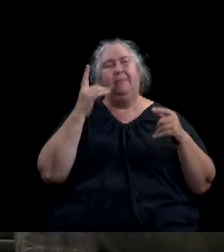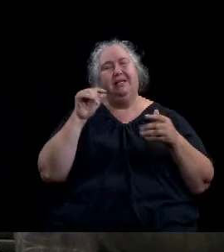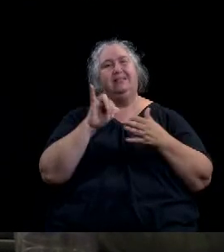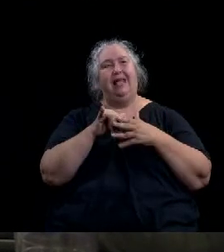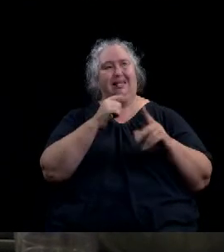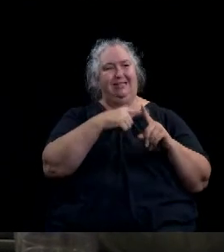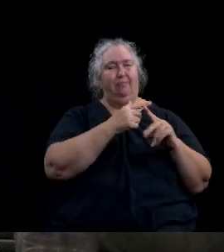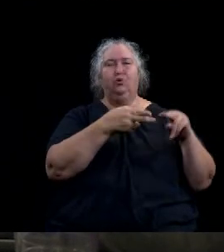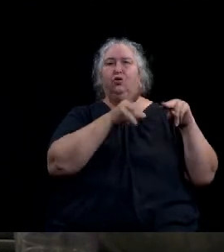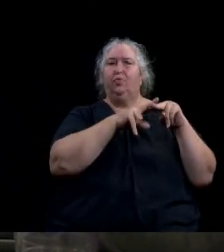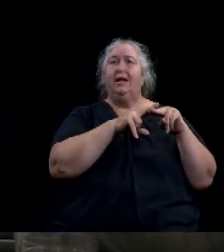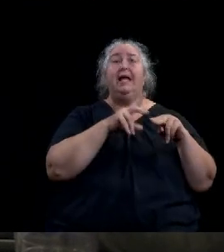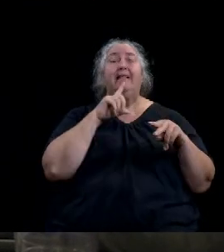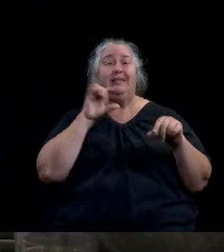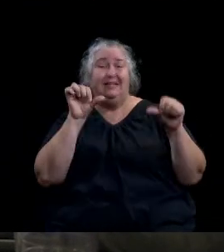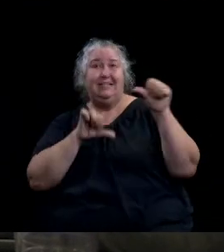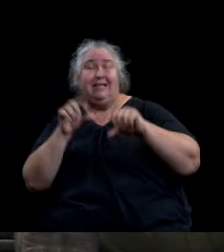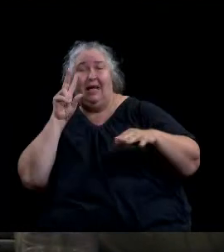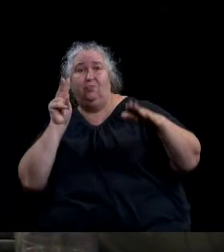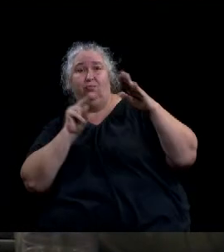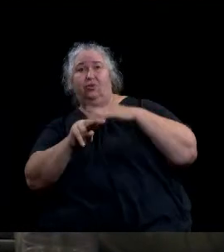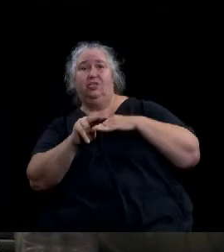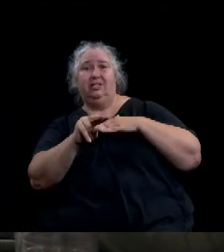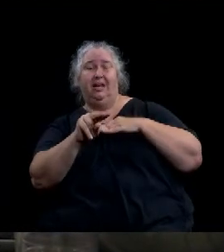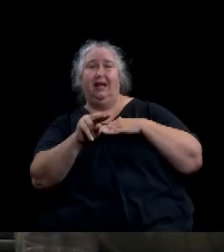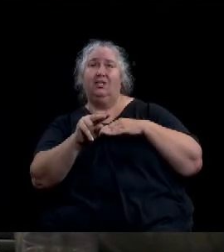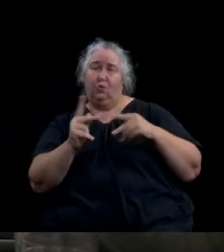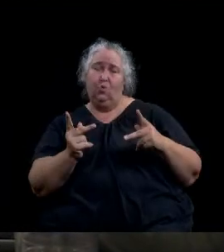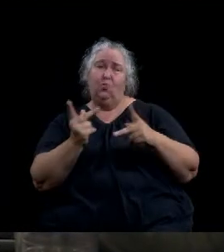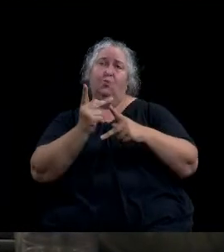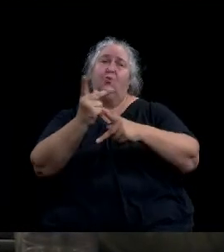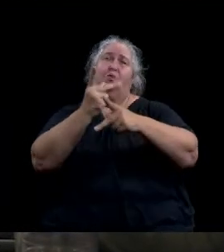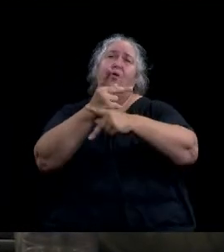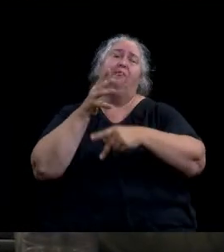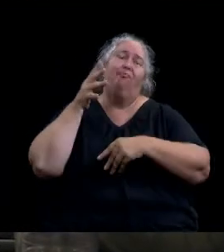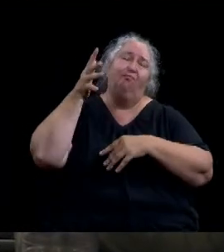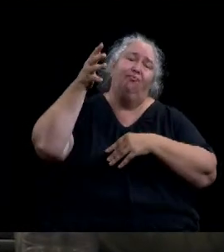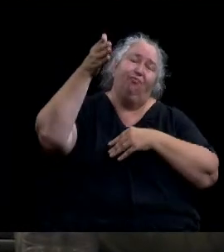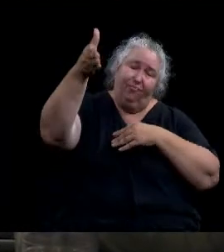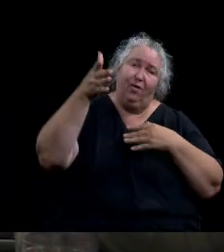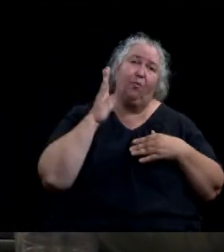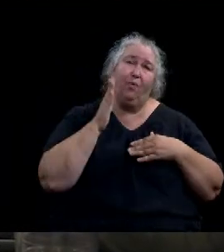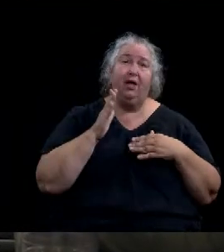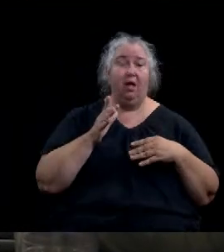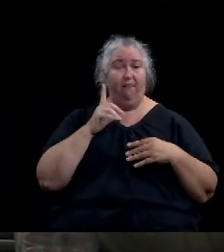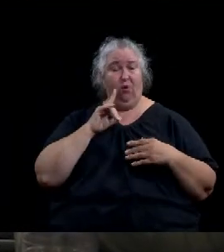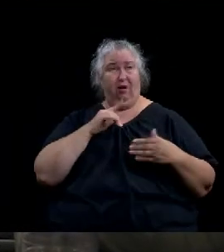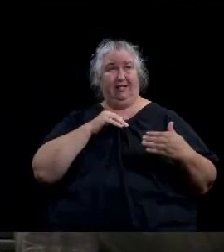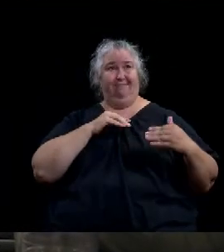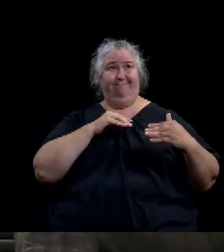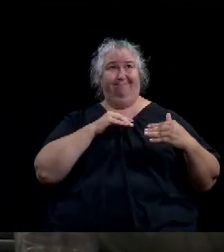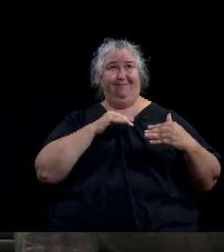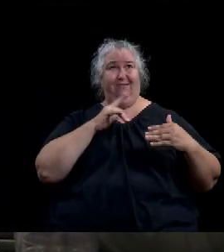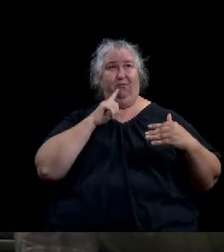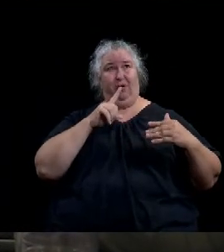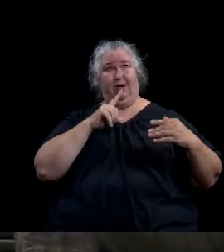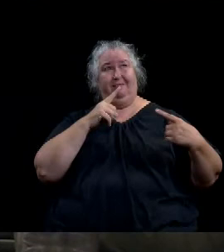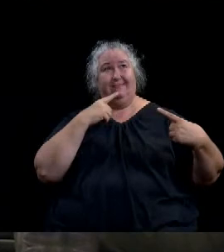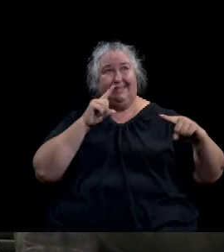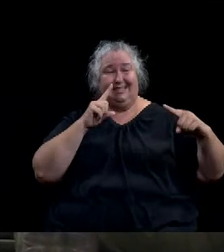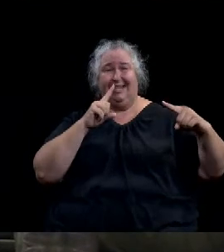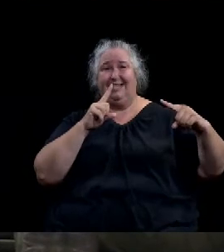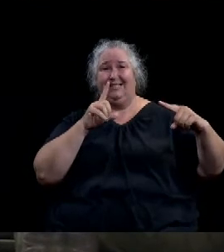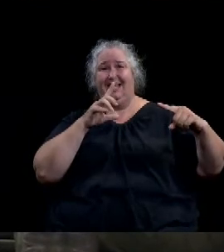worsening of these impacts over the coming years. To meet these challenges, a sustainability department would provide needed directions such as new building